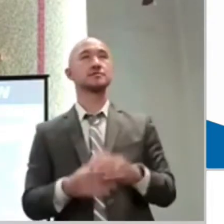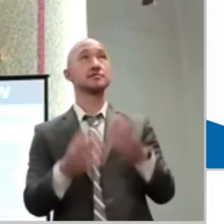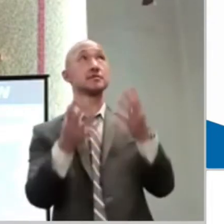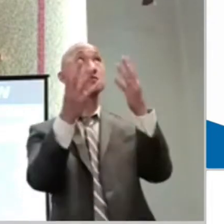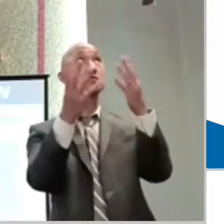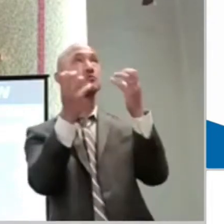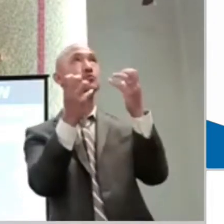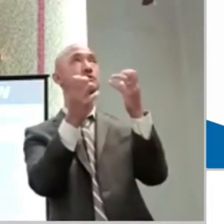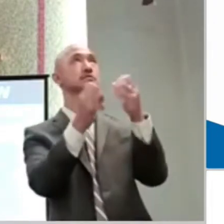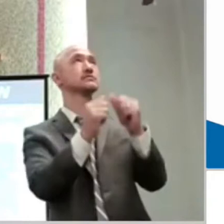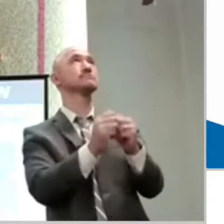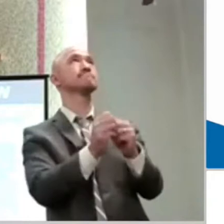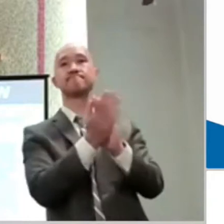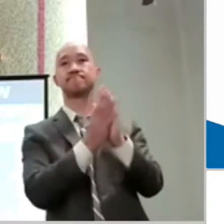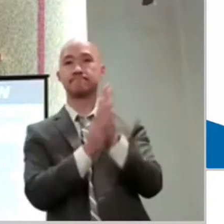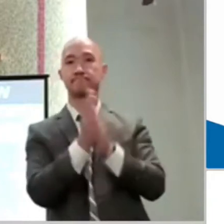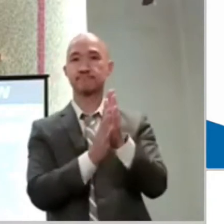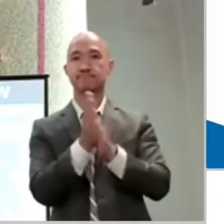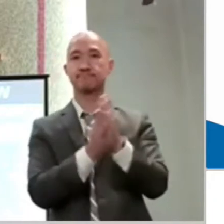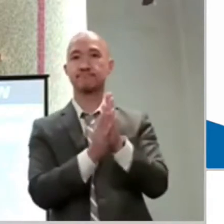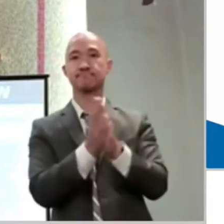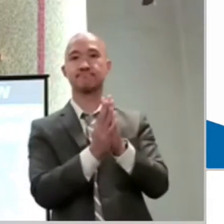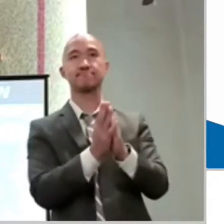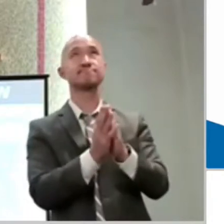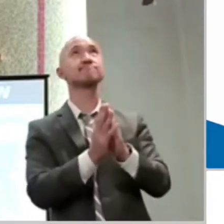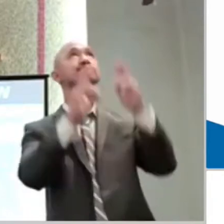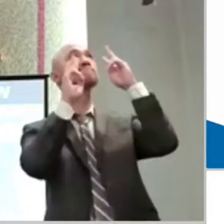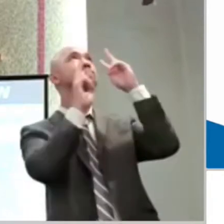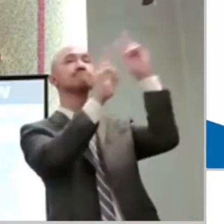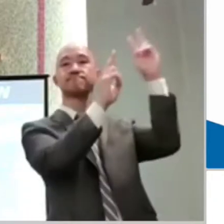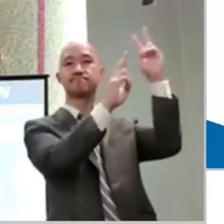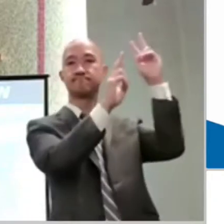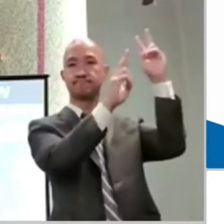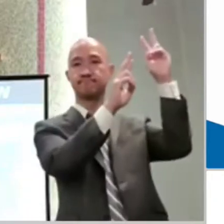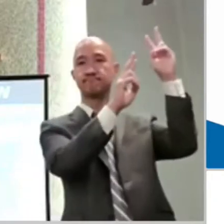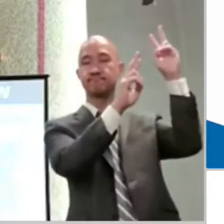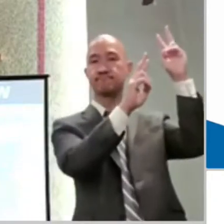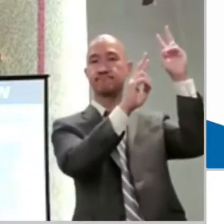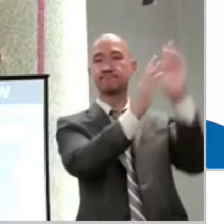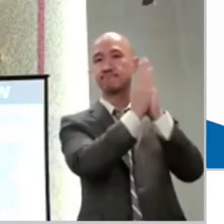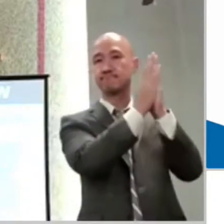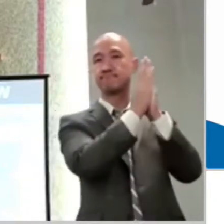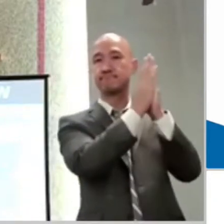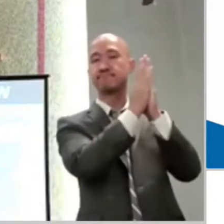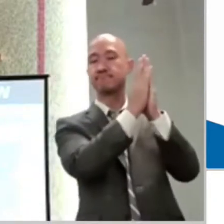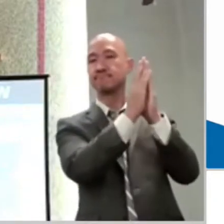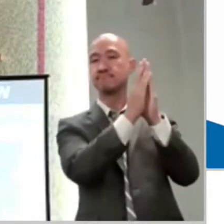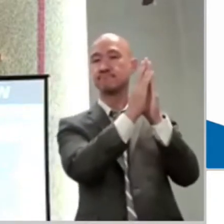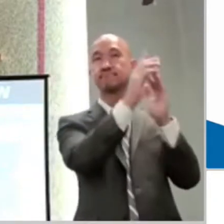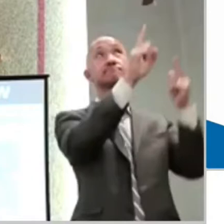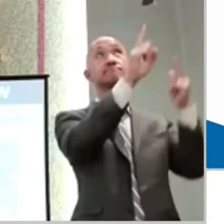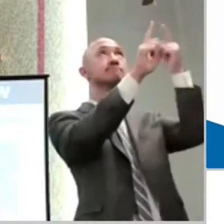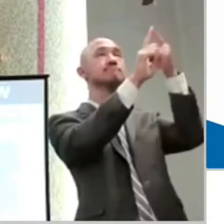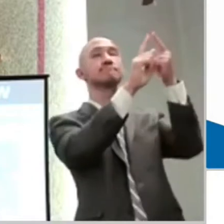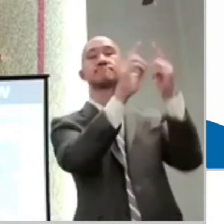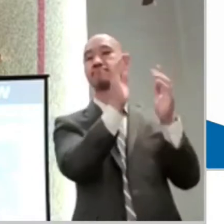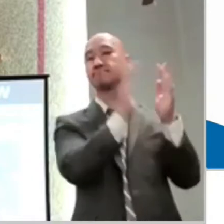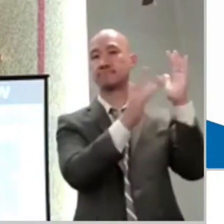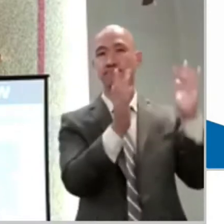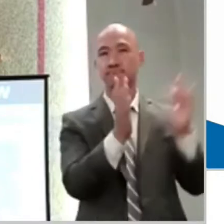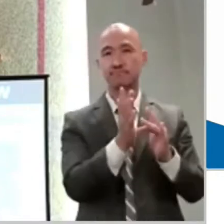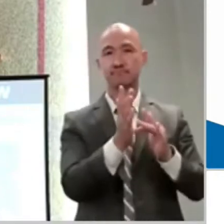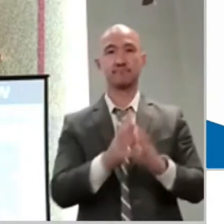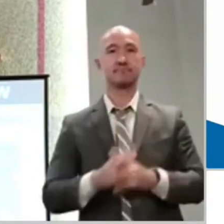Jesus or sometimes to crawl to Jesus, right? But these people are running to Jesus.